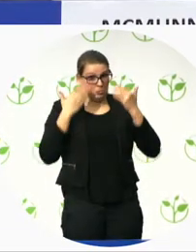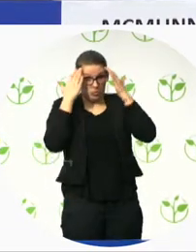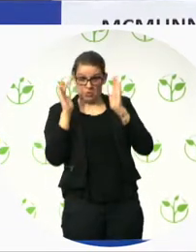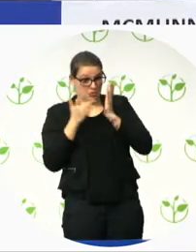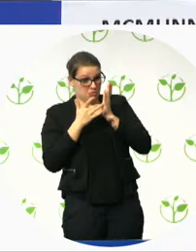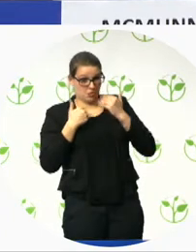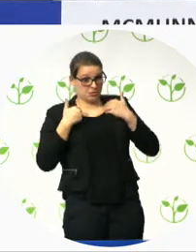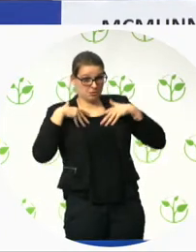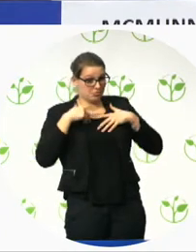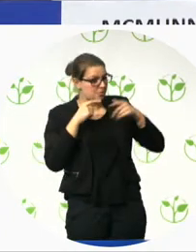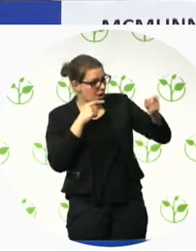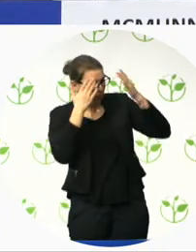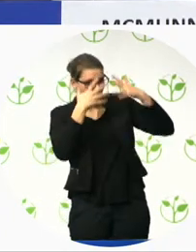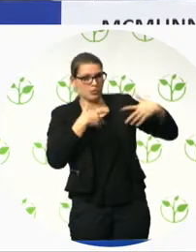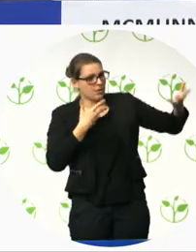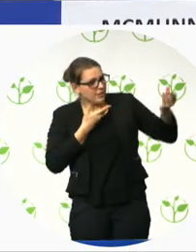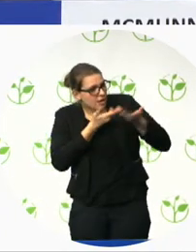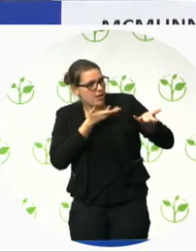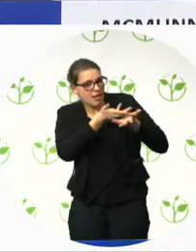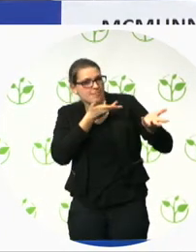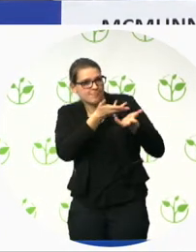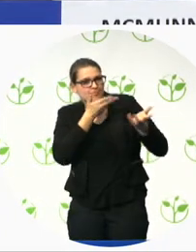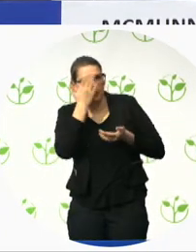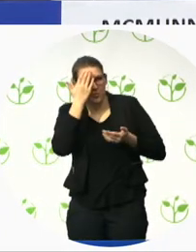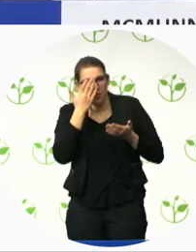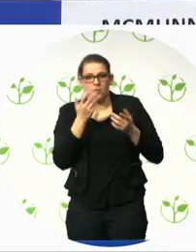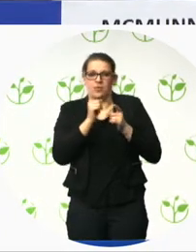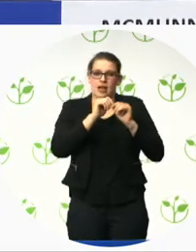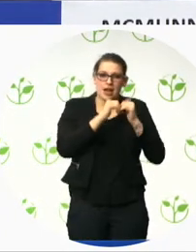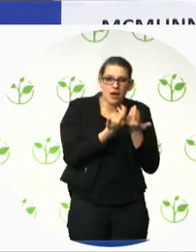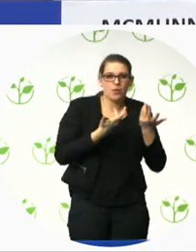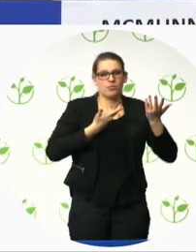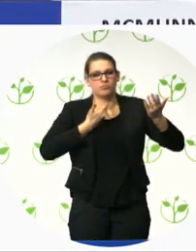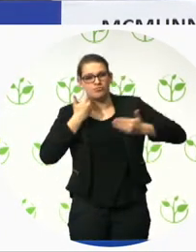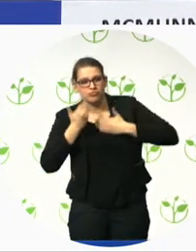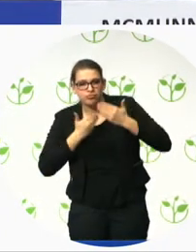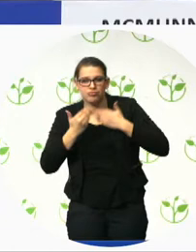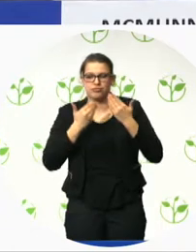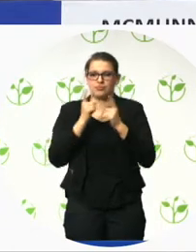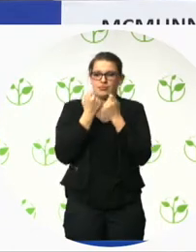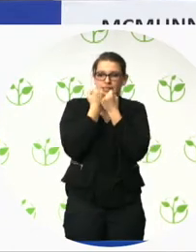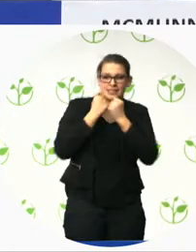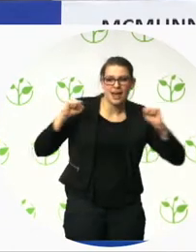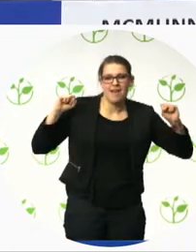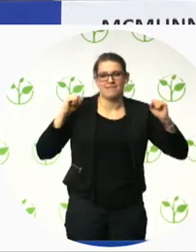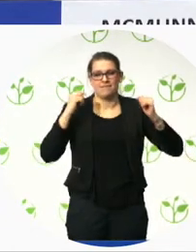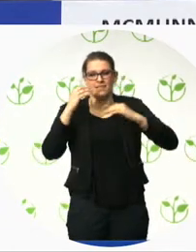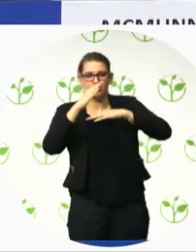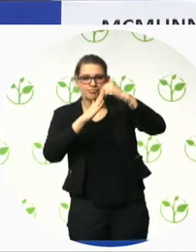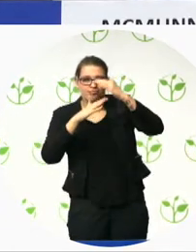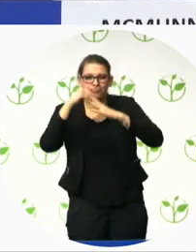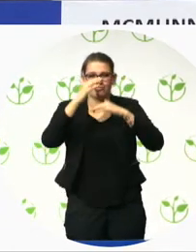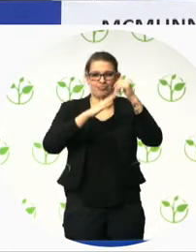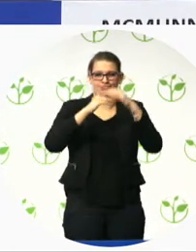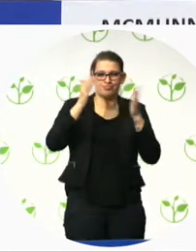perspective and creating a safe environment. But there was no technical expertise there in terms of the different guidelines and